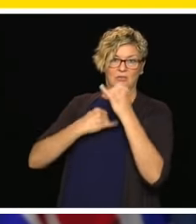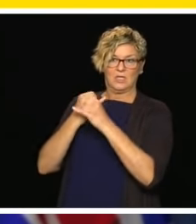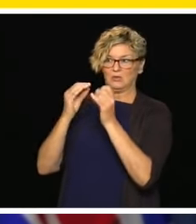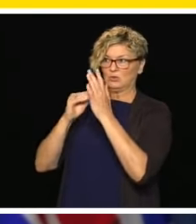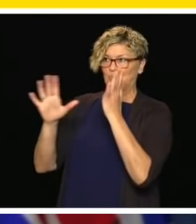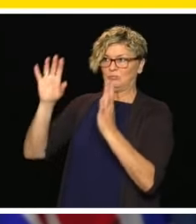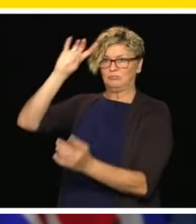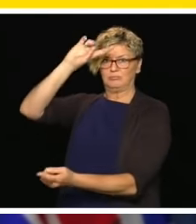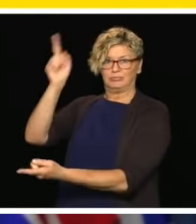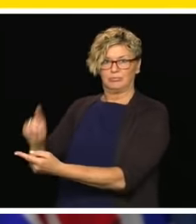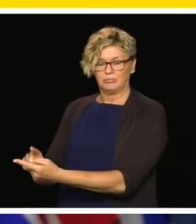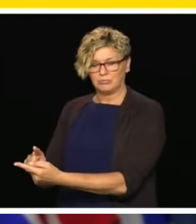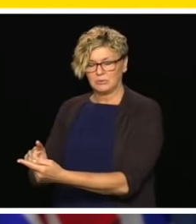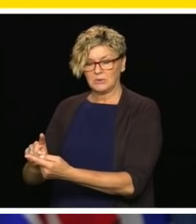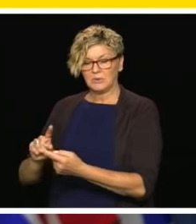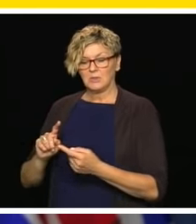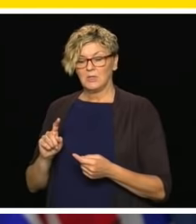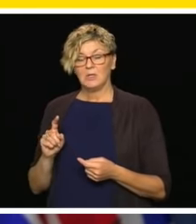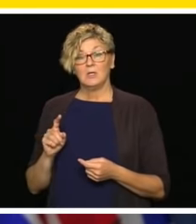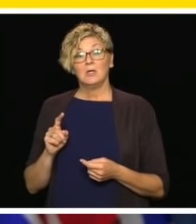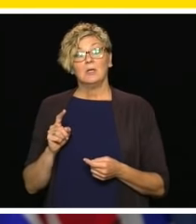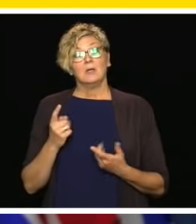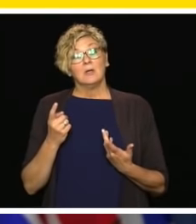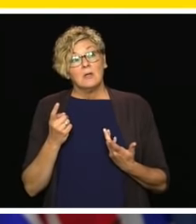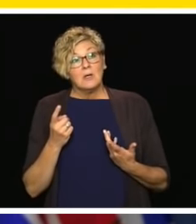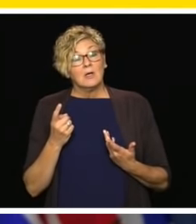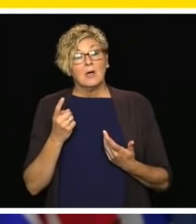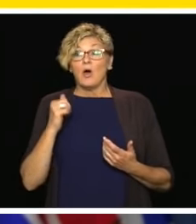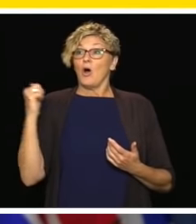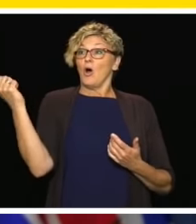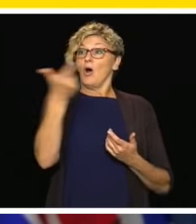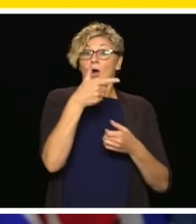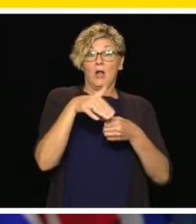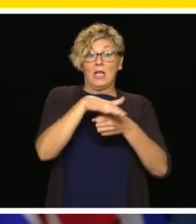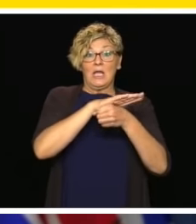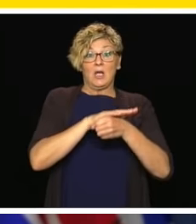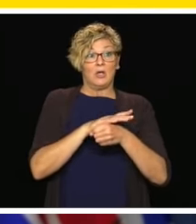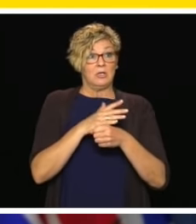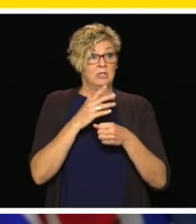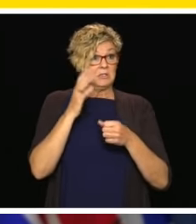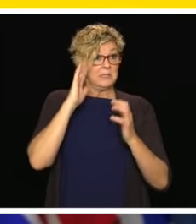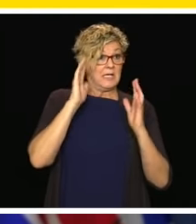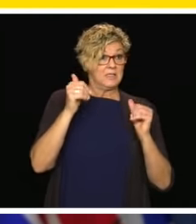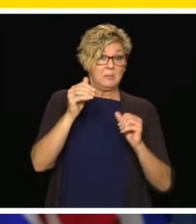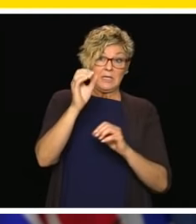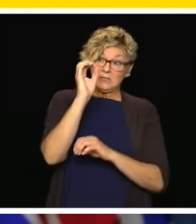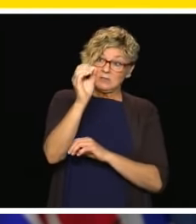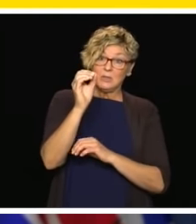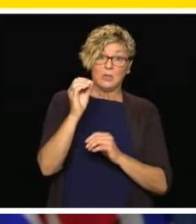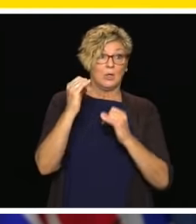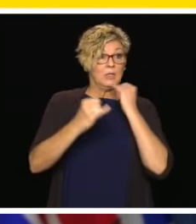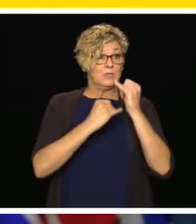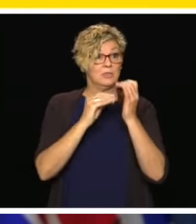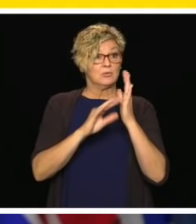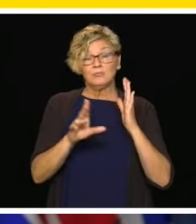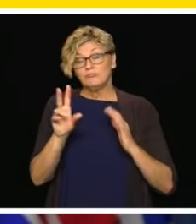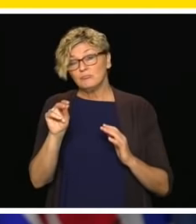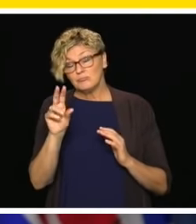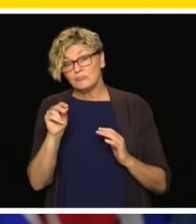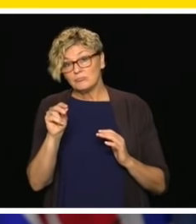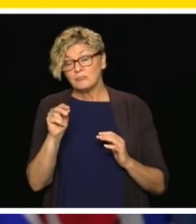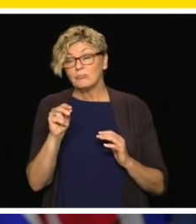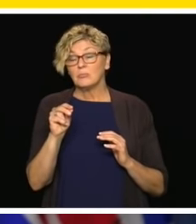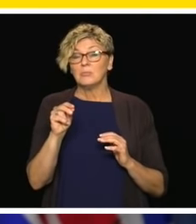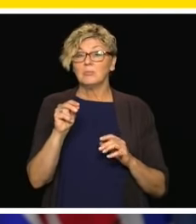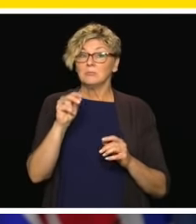those situations. mean, some of them are looking at a reduction but not an absolute collapse of international students and I think that's a realistic way to